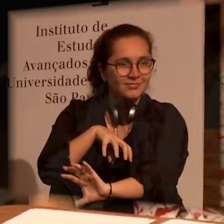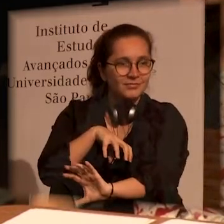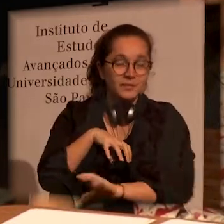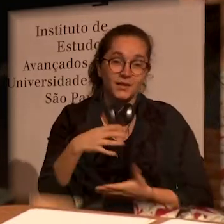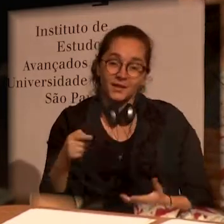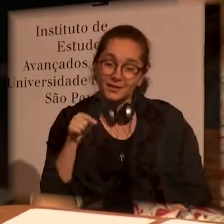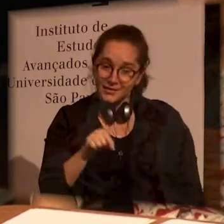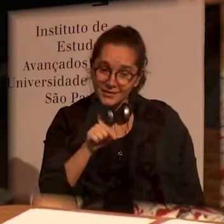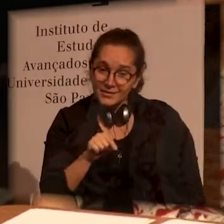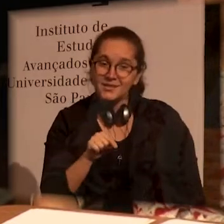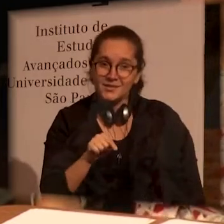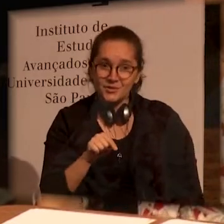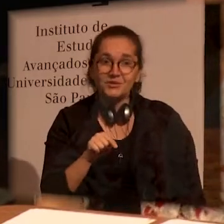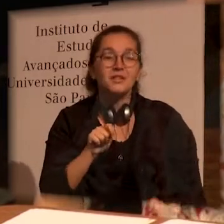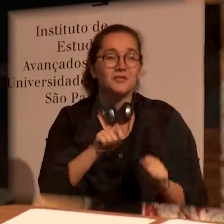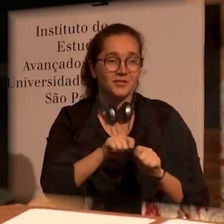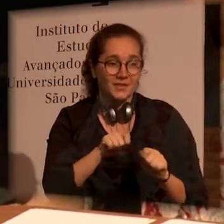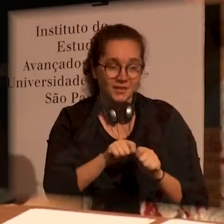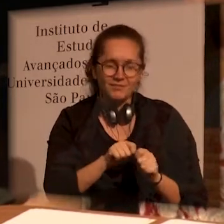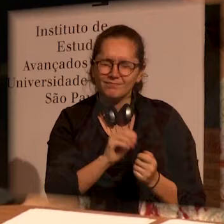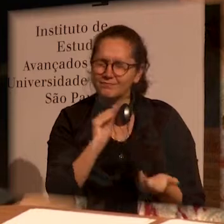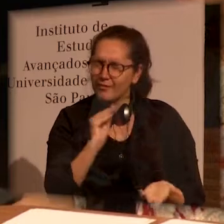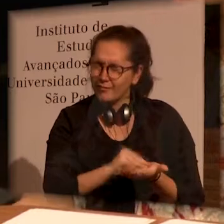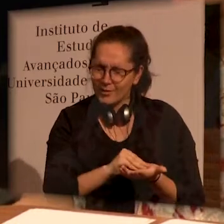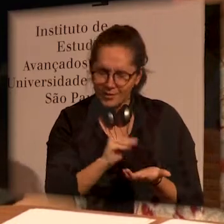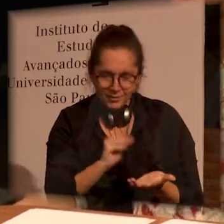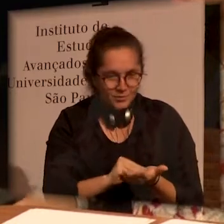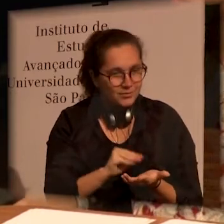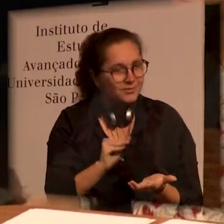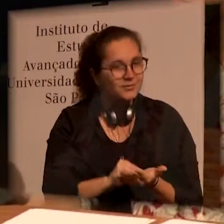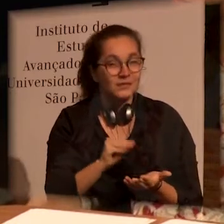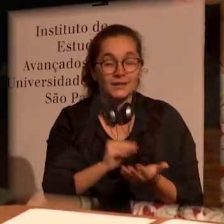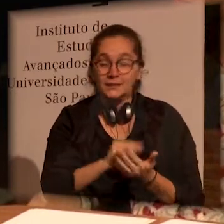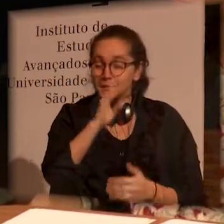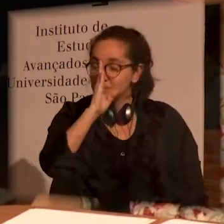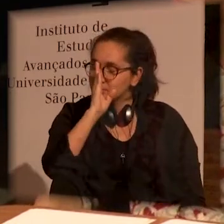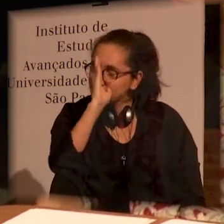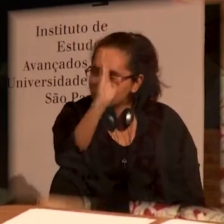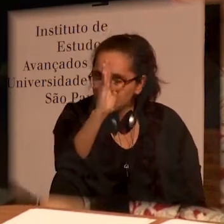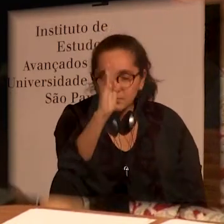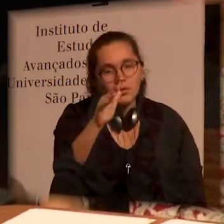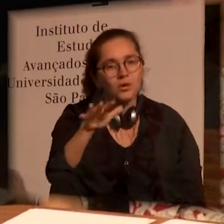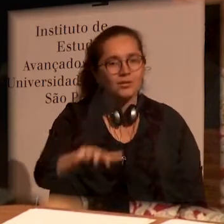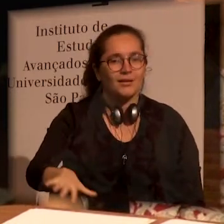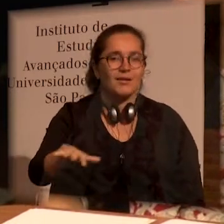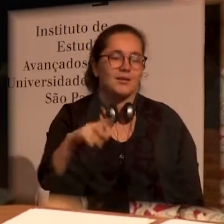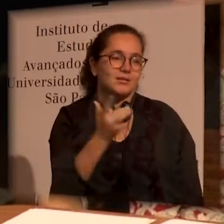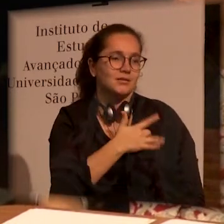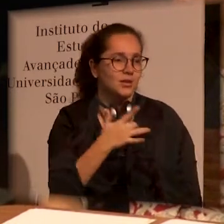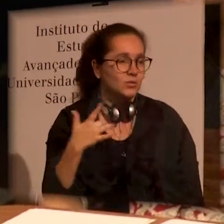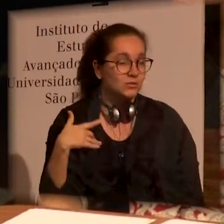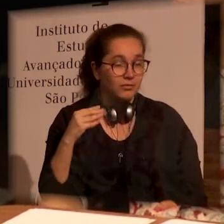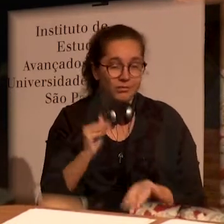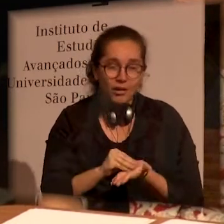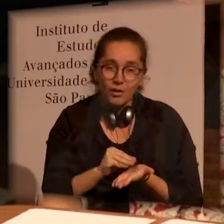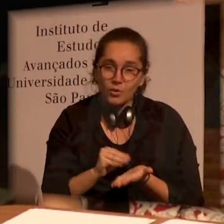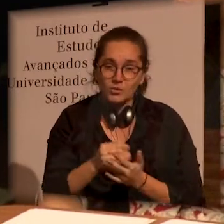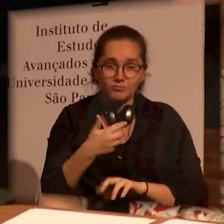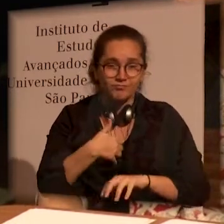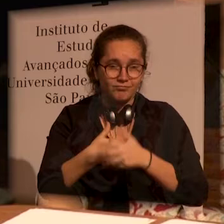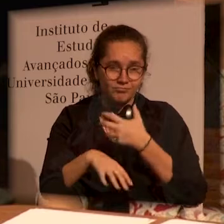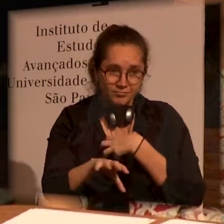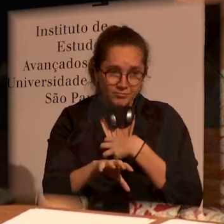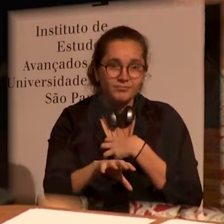this is something that's missing, especially in the health area during the education.